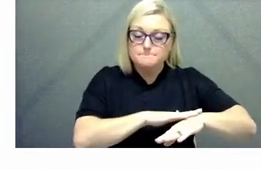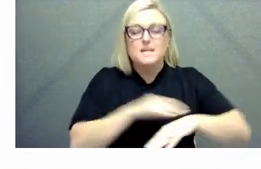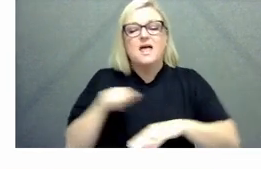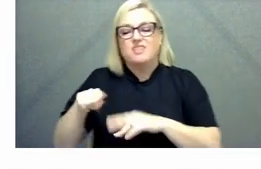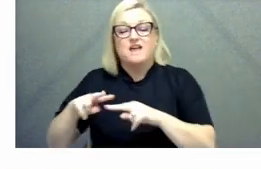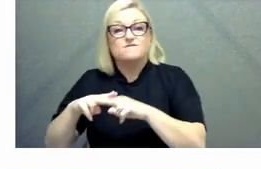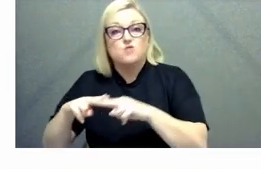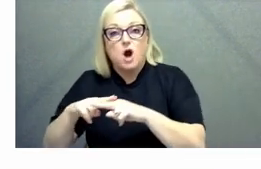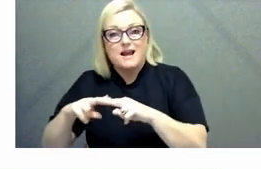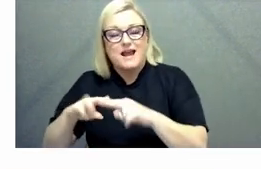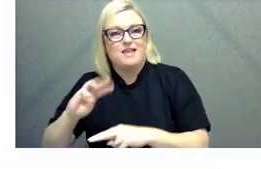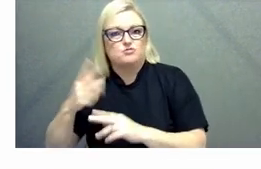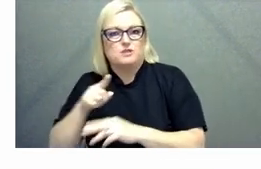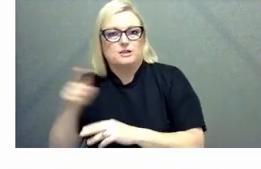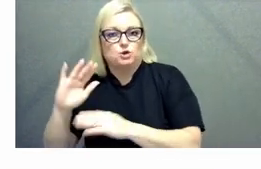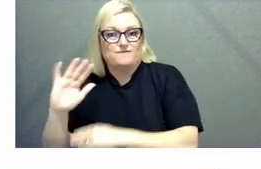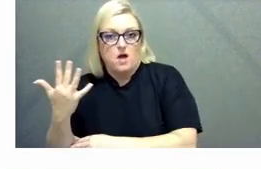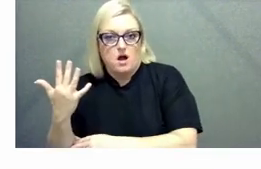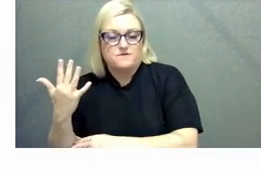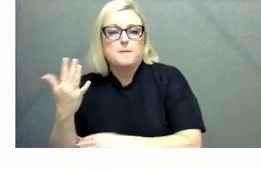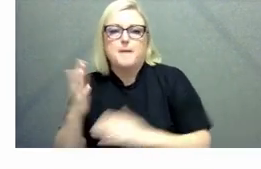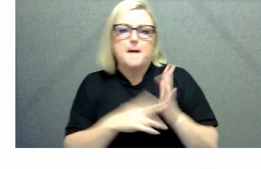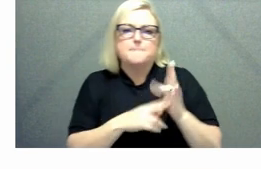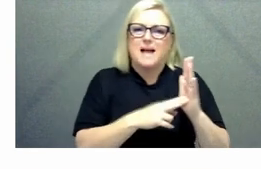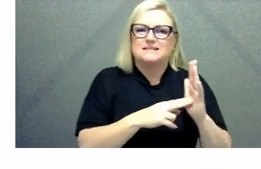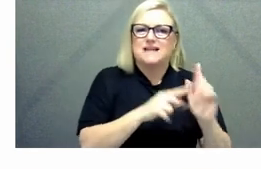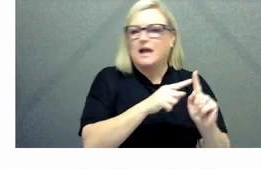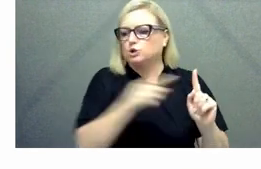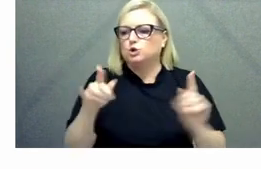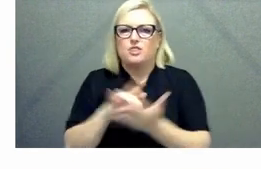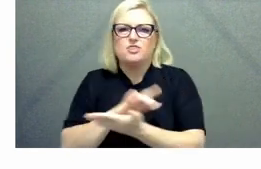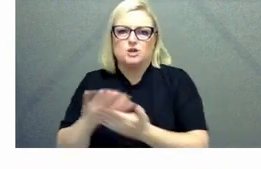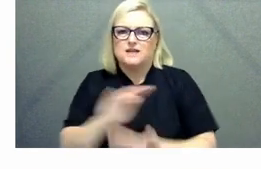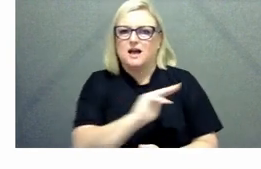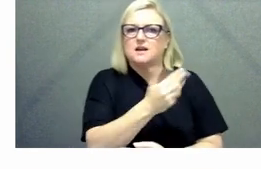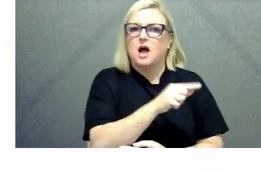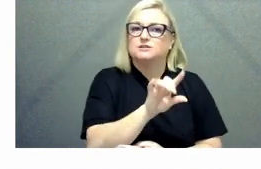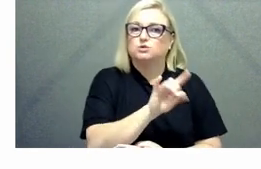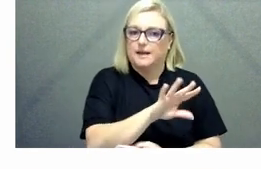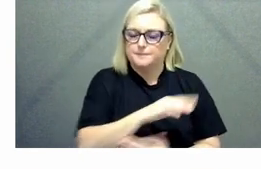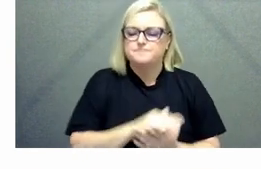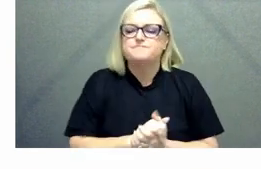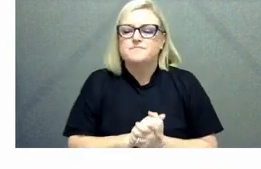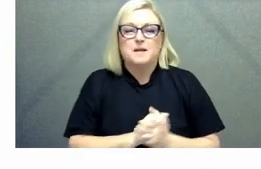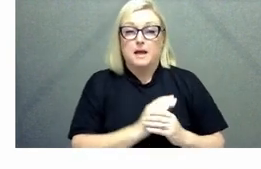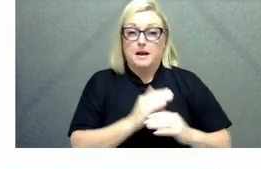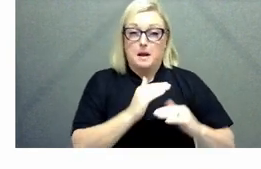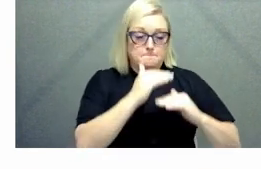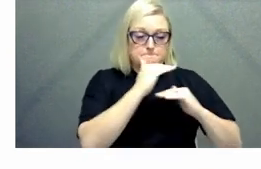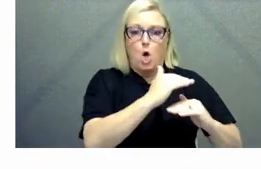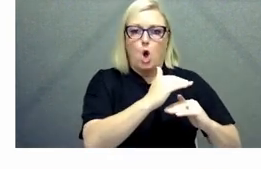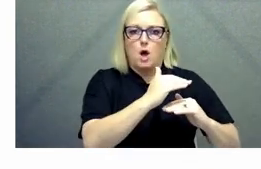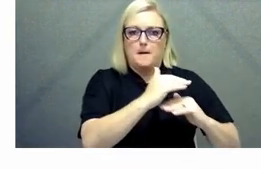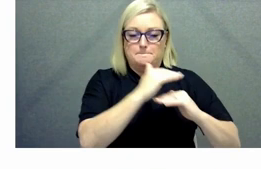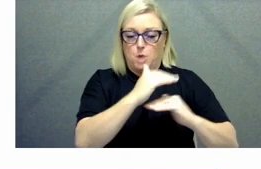much try and not use that time for anything else um you've got to be a bit flexible you've got to be a bit agile but trying to get